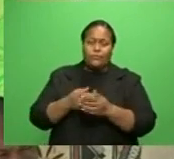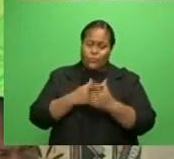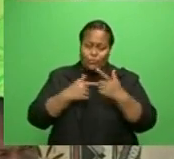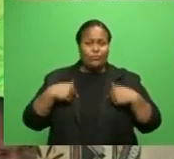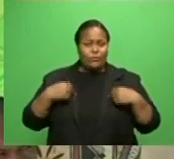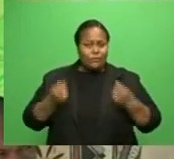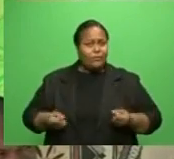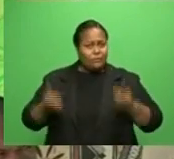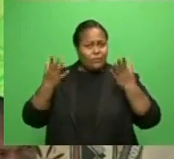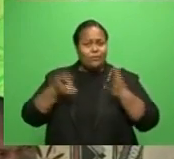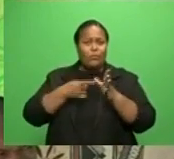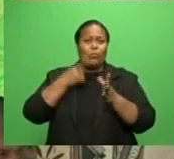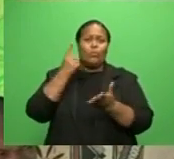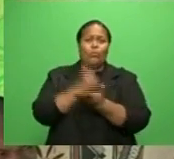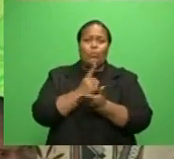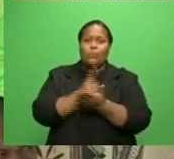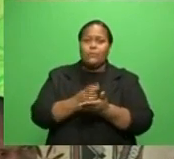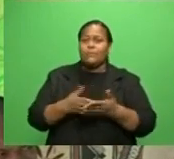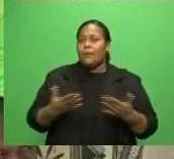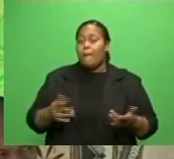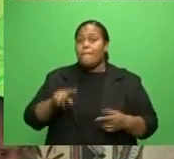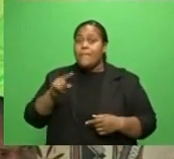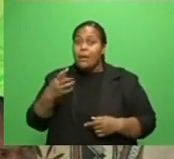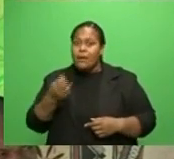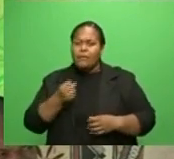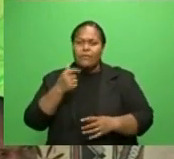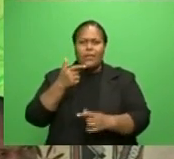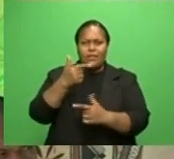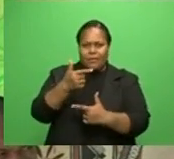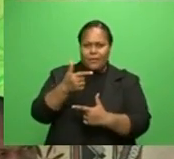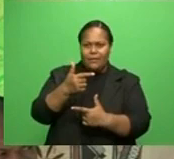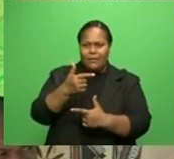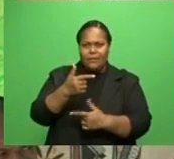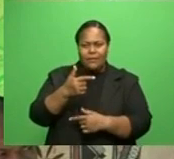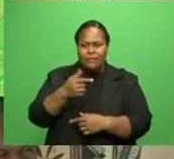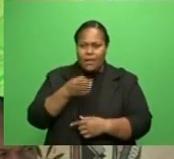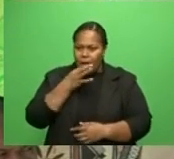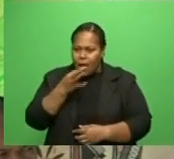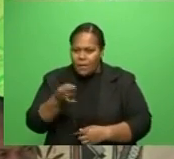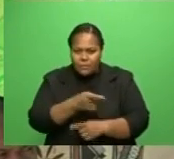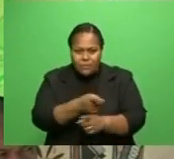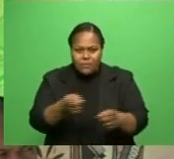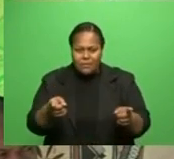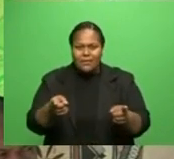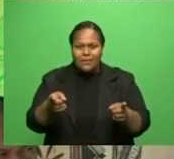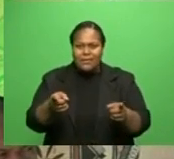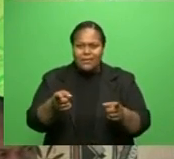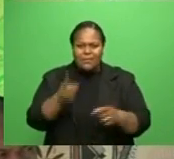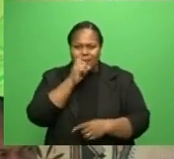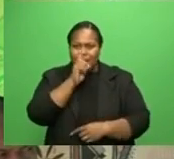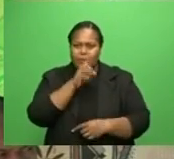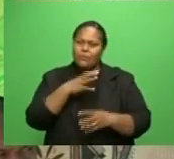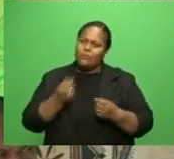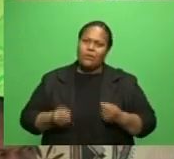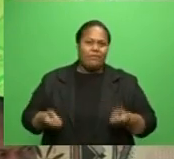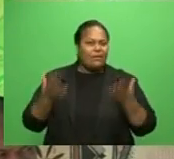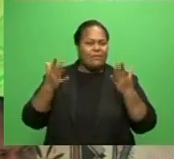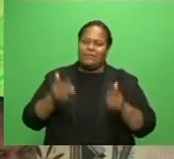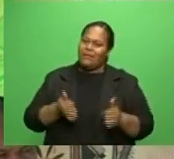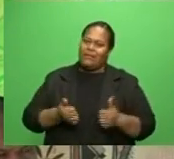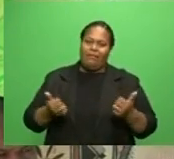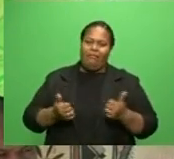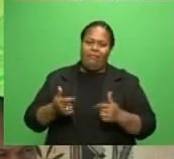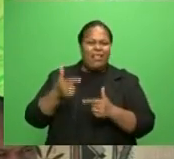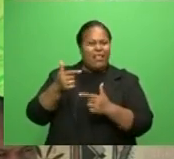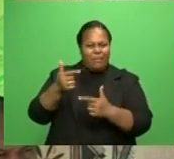but there are limits to how much I will ask you, my fellow citizens, to sacrifice. We have